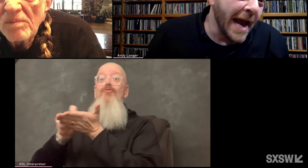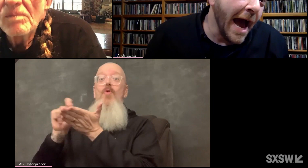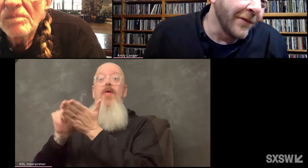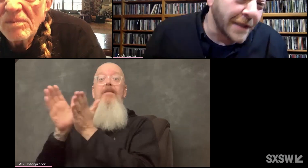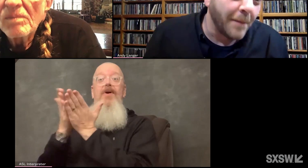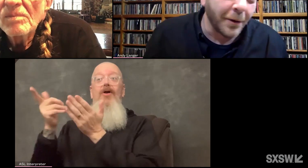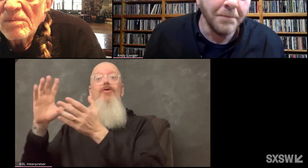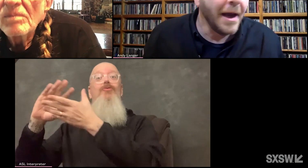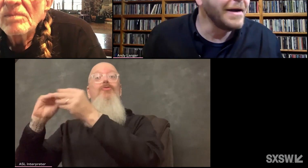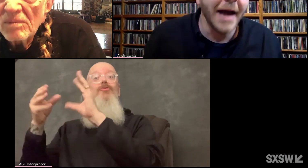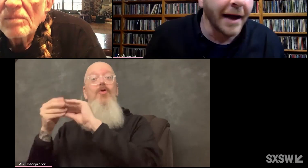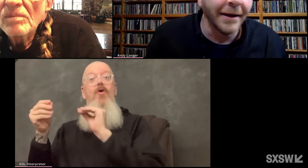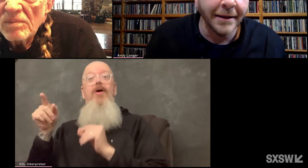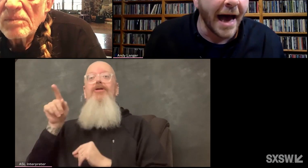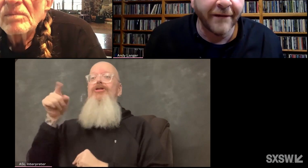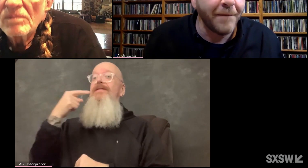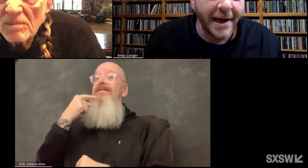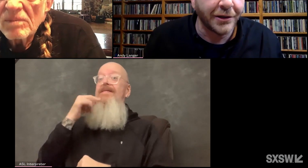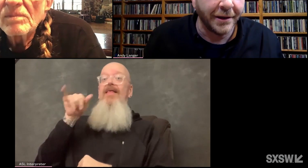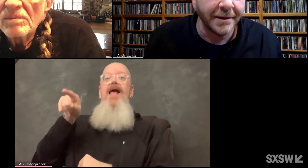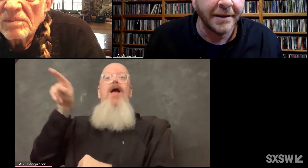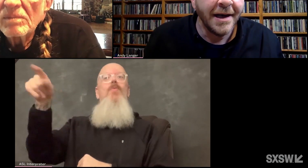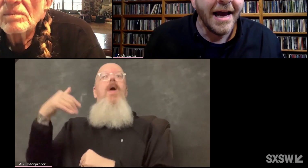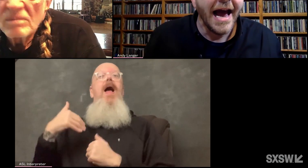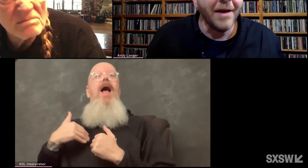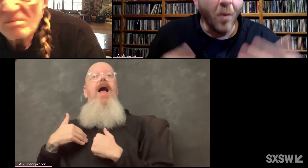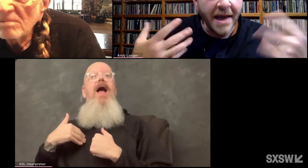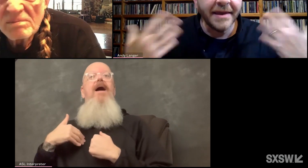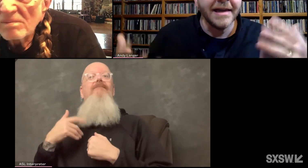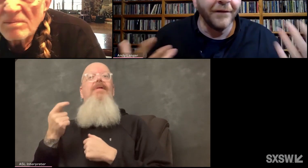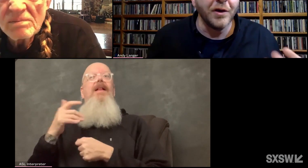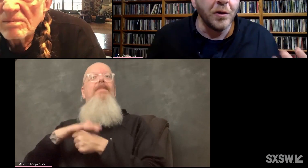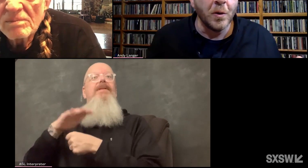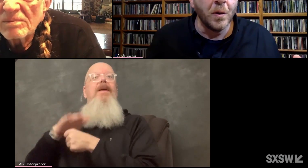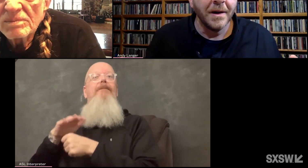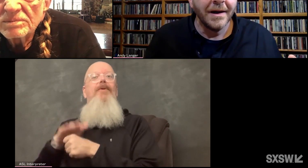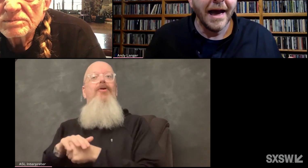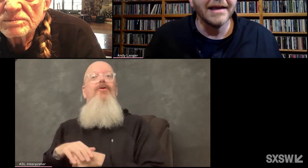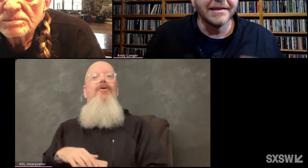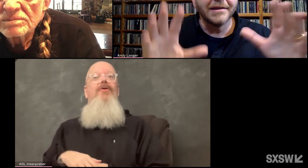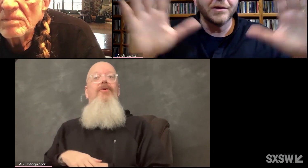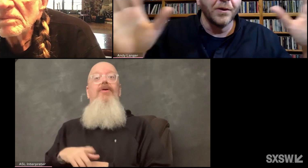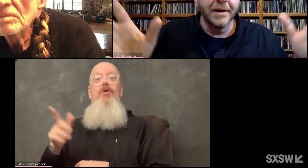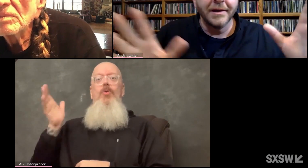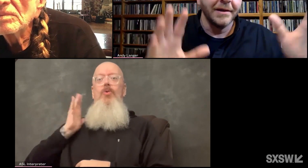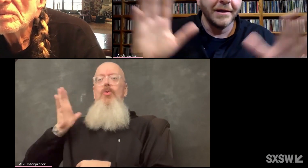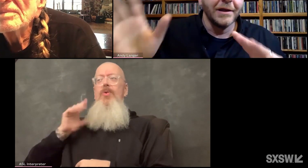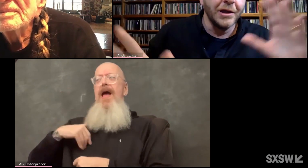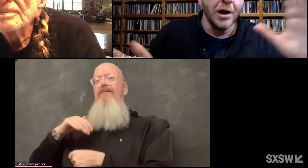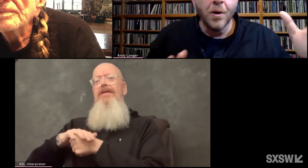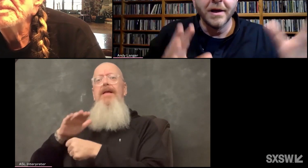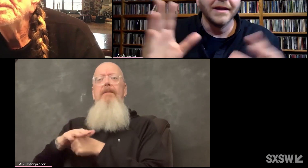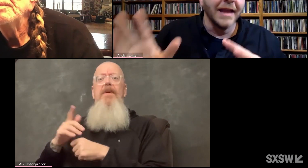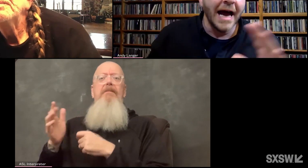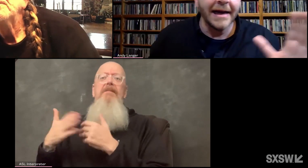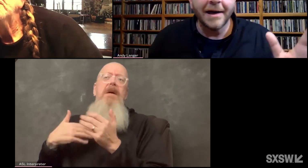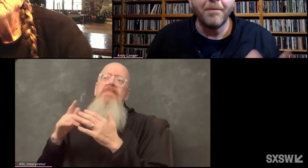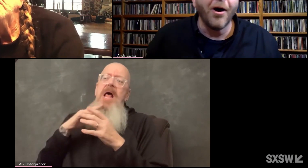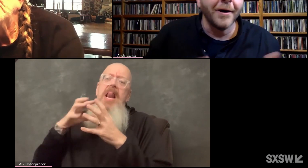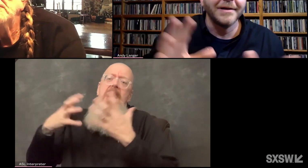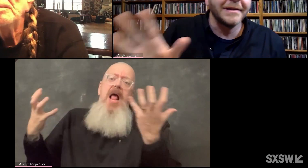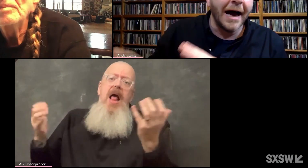may have a temper, and not a lot of patience. And we think of you as this sort of Yoda